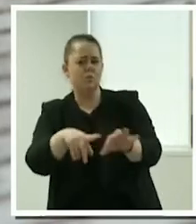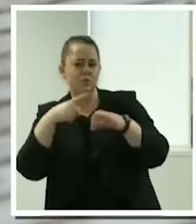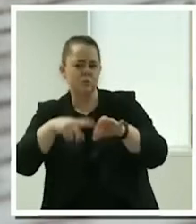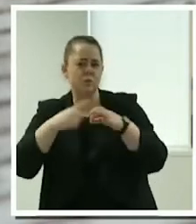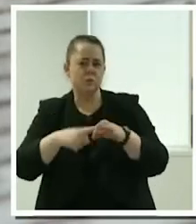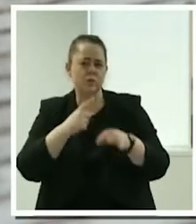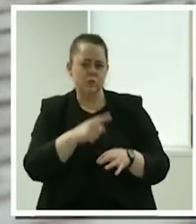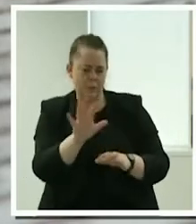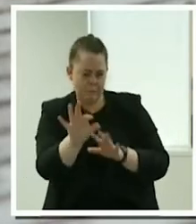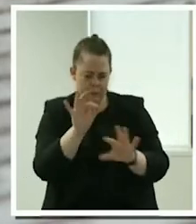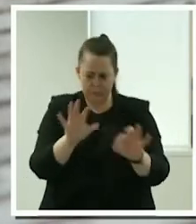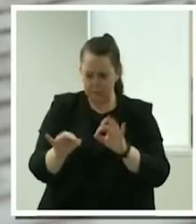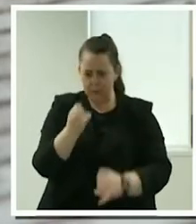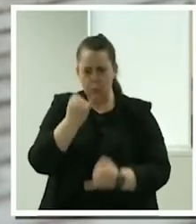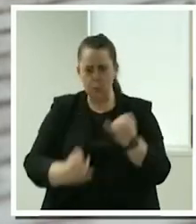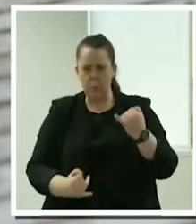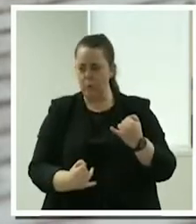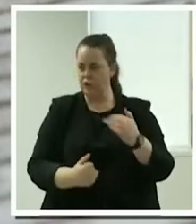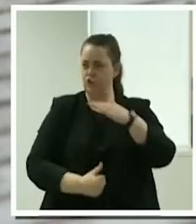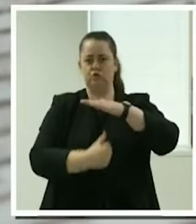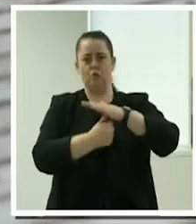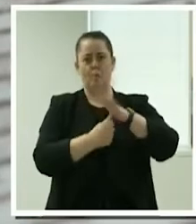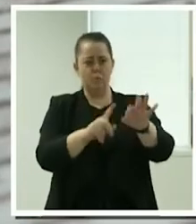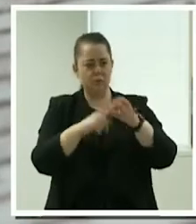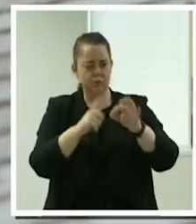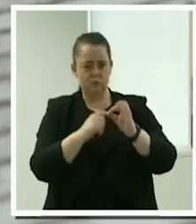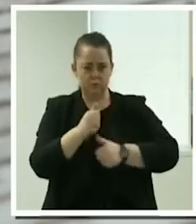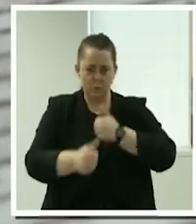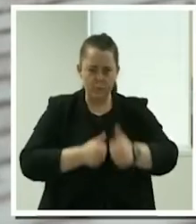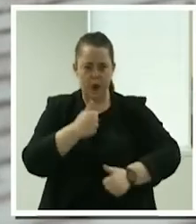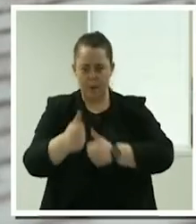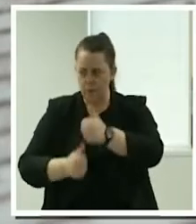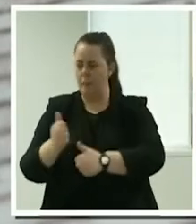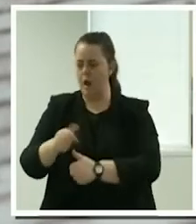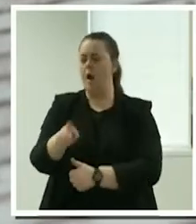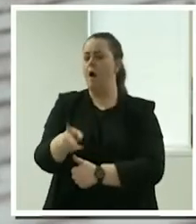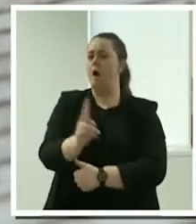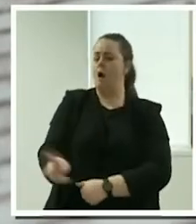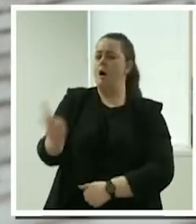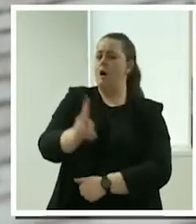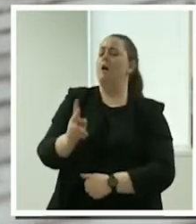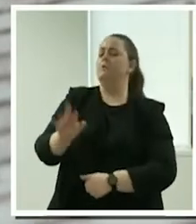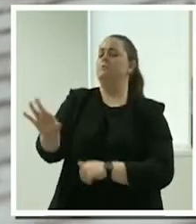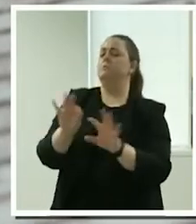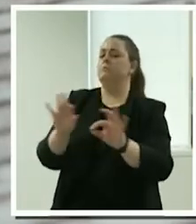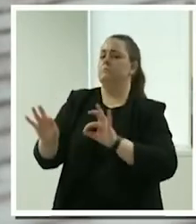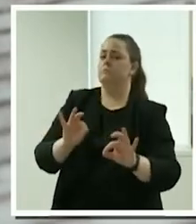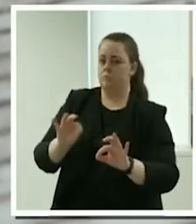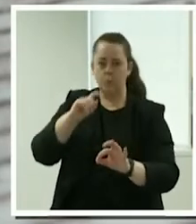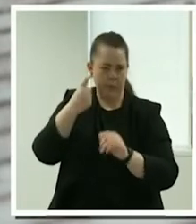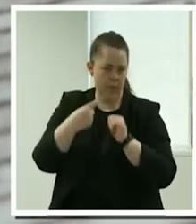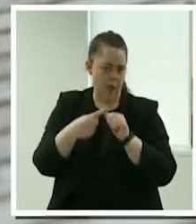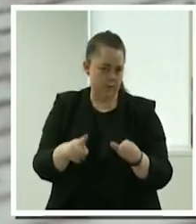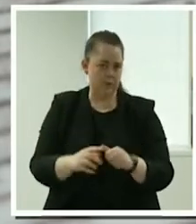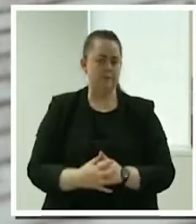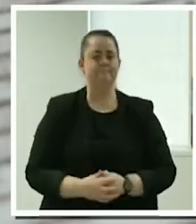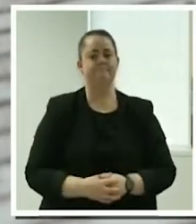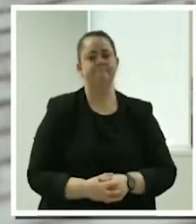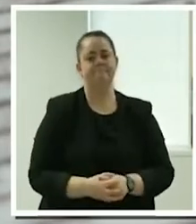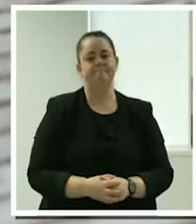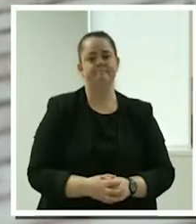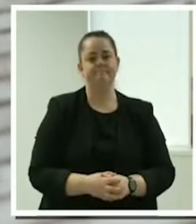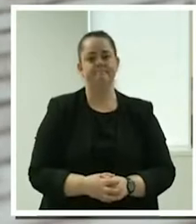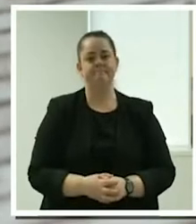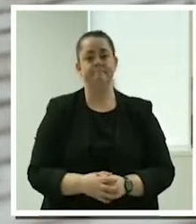discussion, which also discusses some of these questions. But I thought I'd share some of the perspective from Mable. Firstly, we've had a lot of